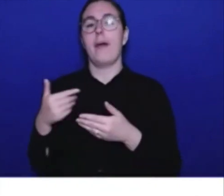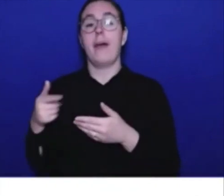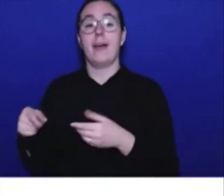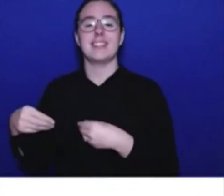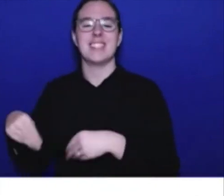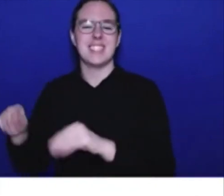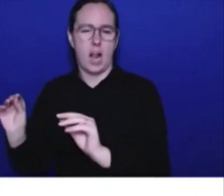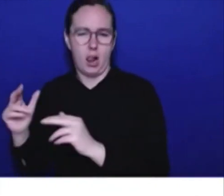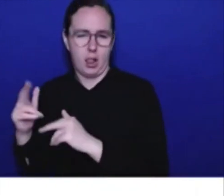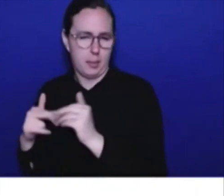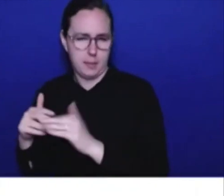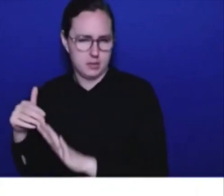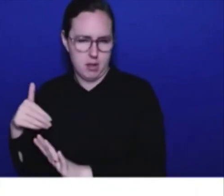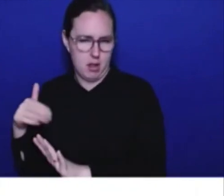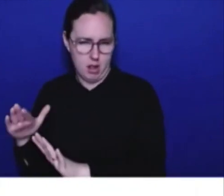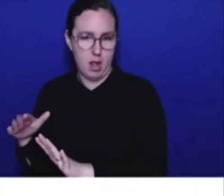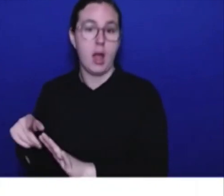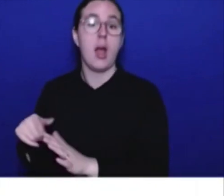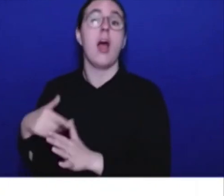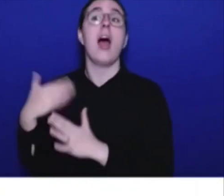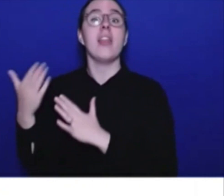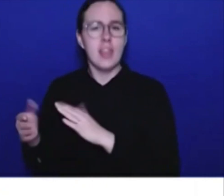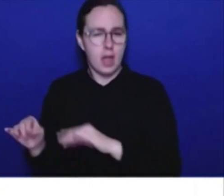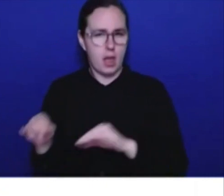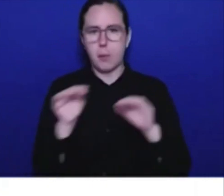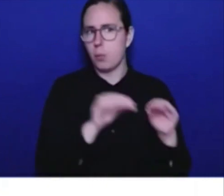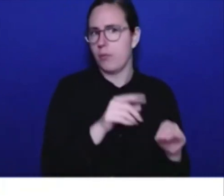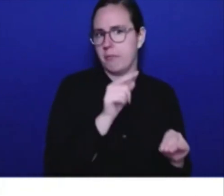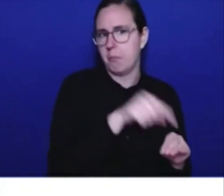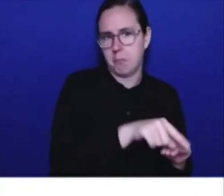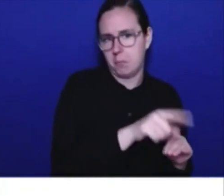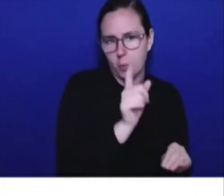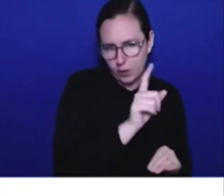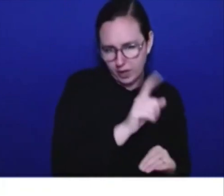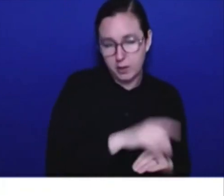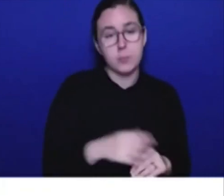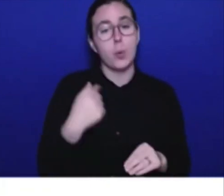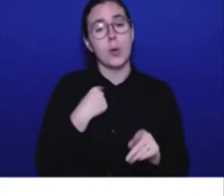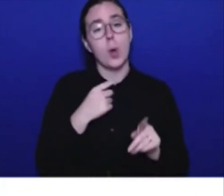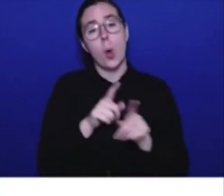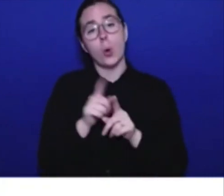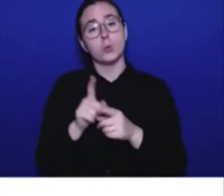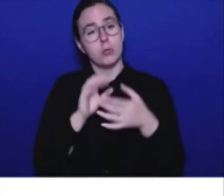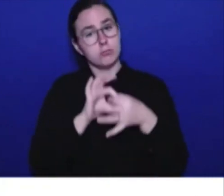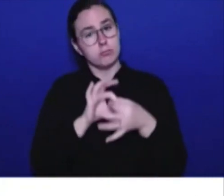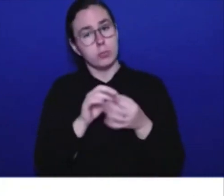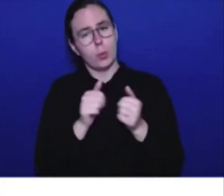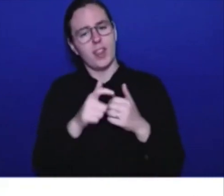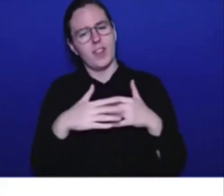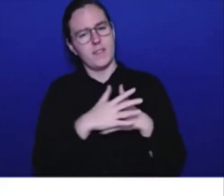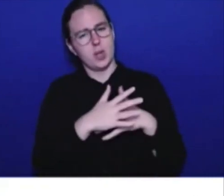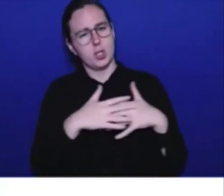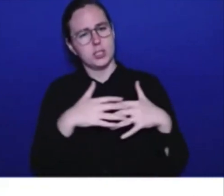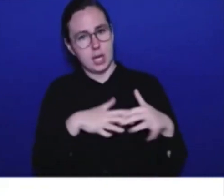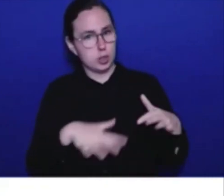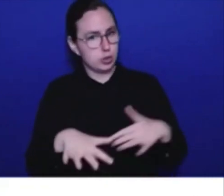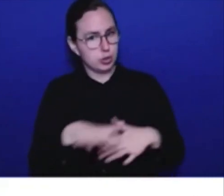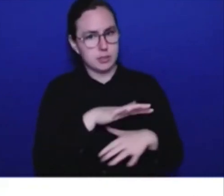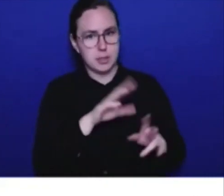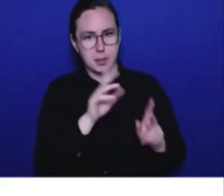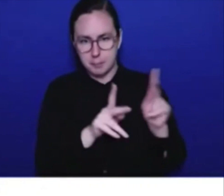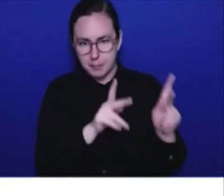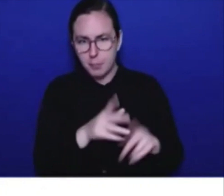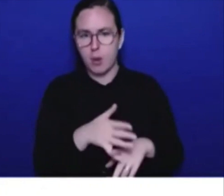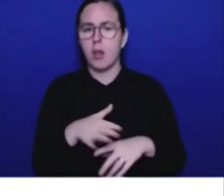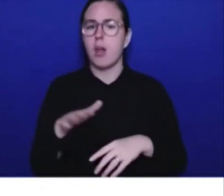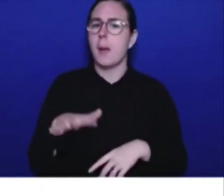Also, we have First Nations engagement consultations as well as engagements with folks on the North Shore to make